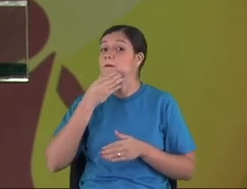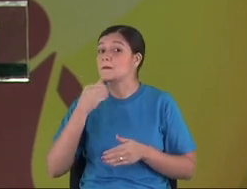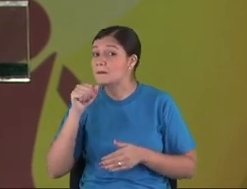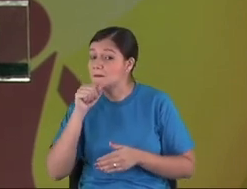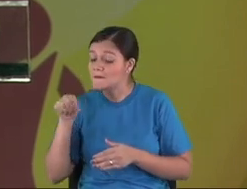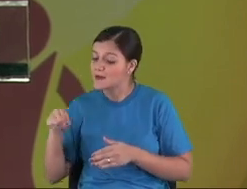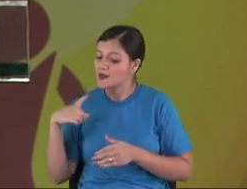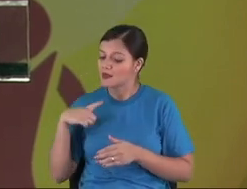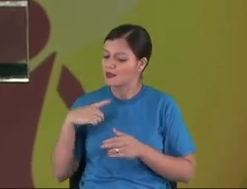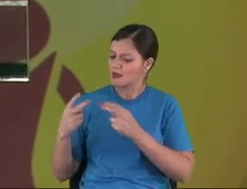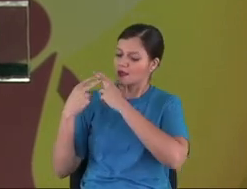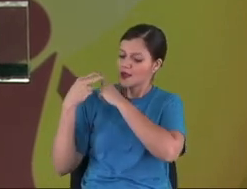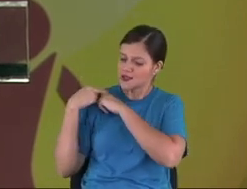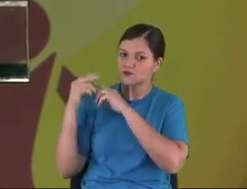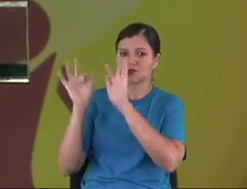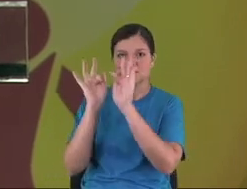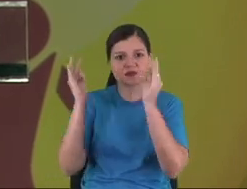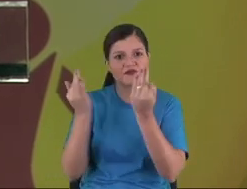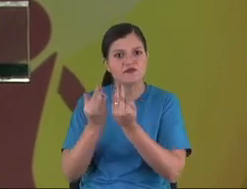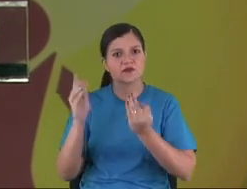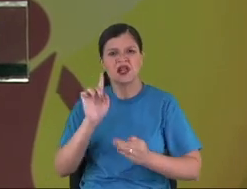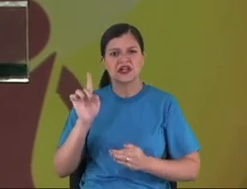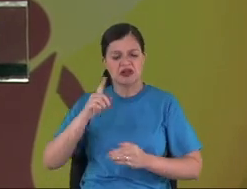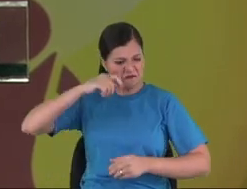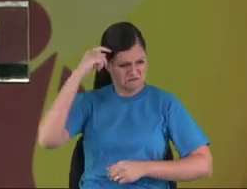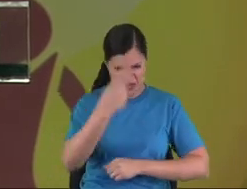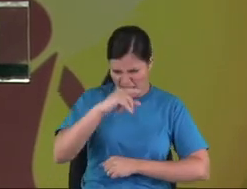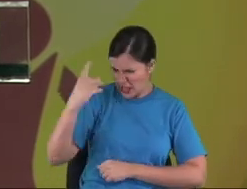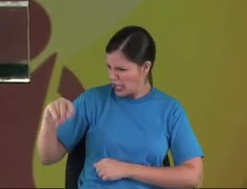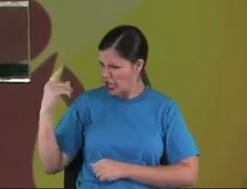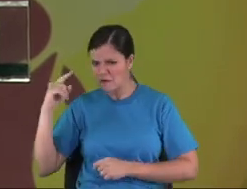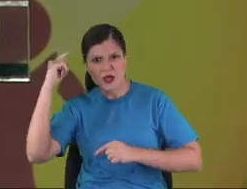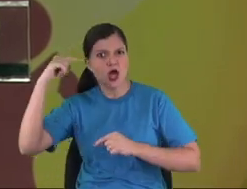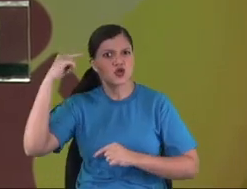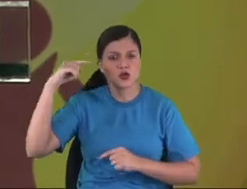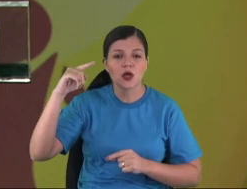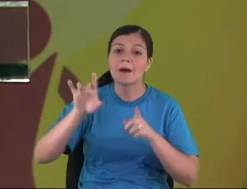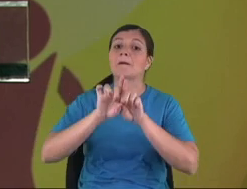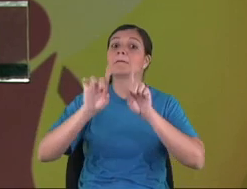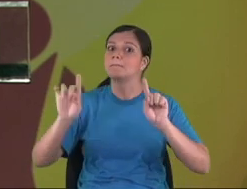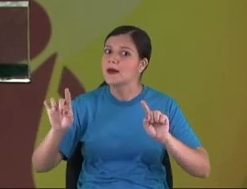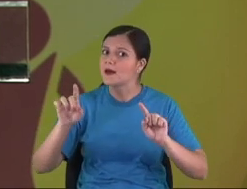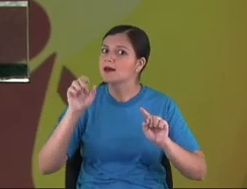with his family, to take care of his family. He's not a crazy man.